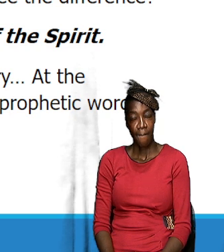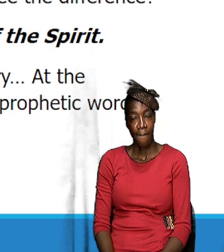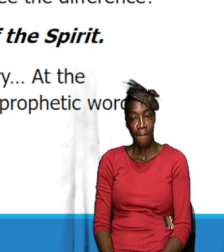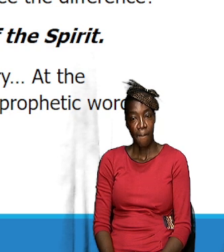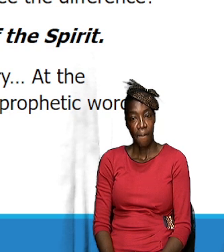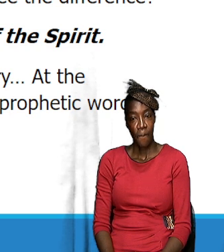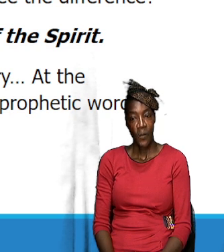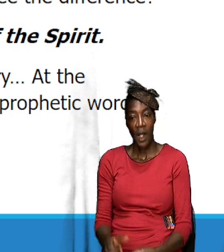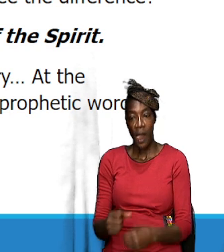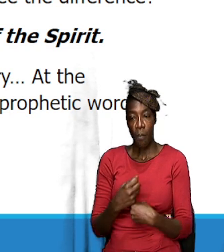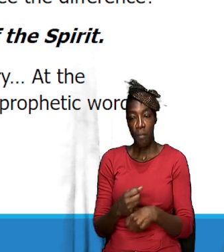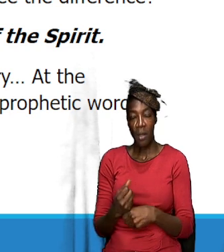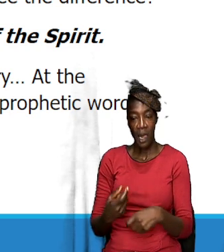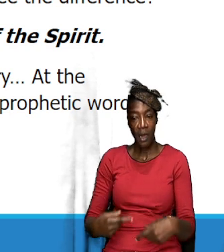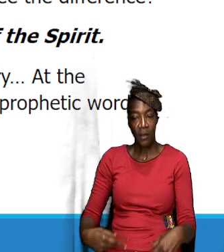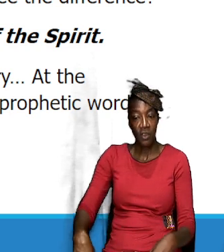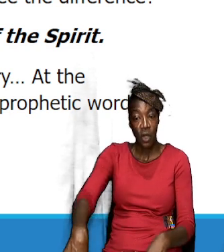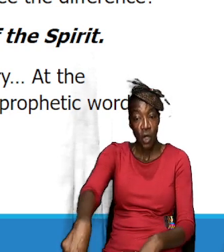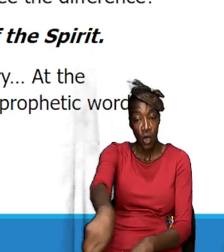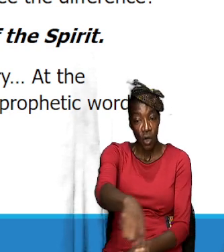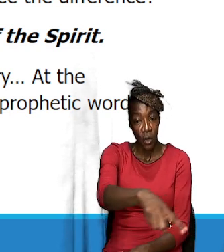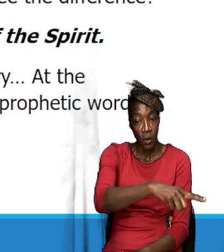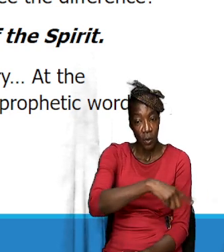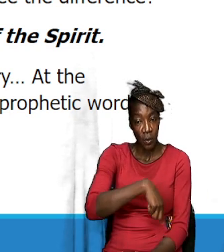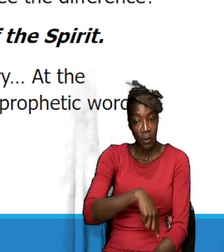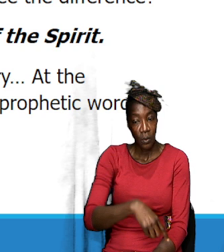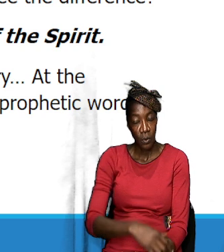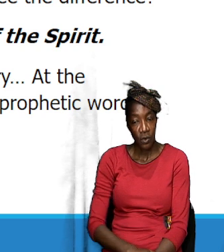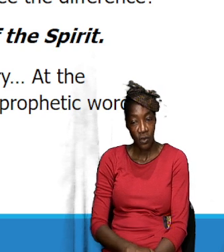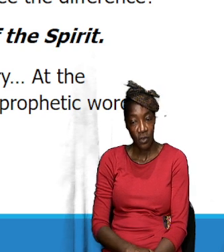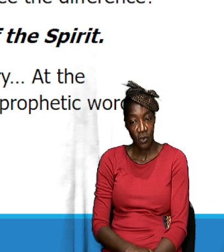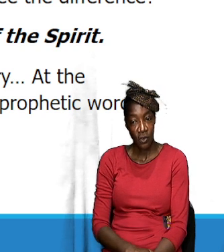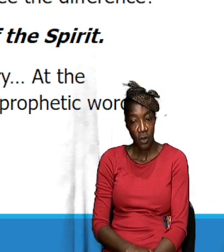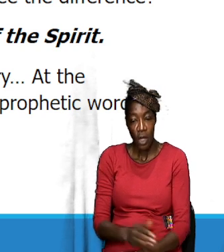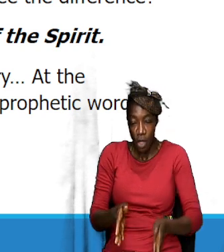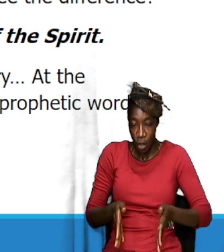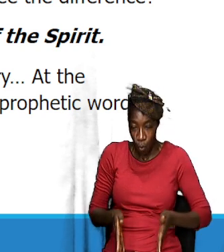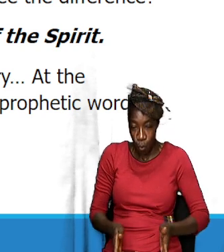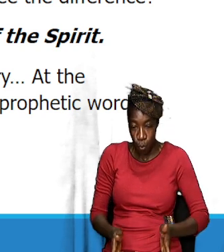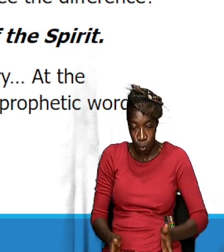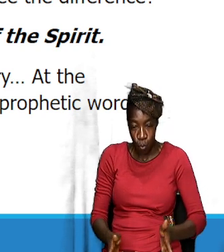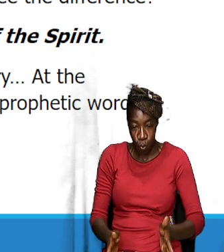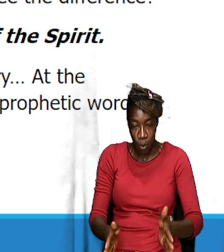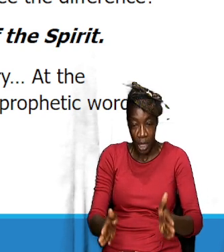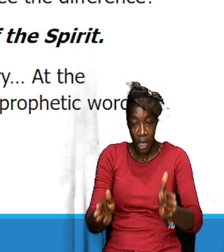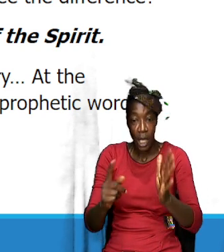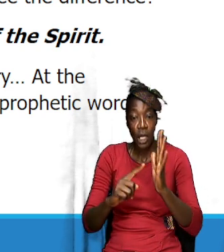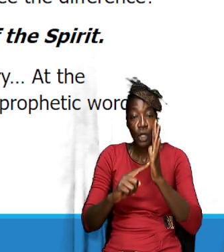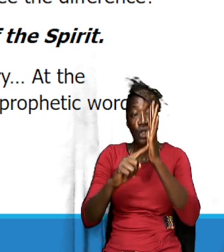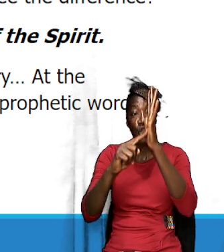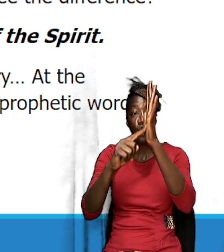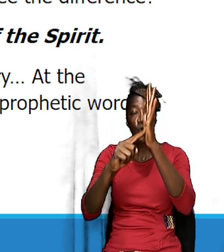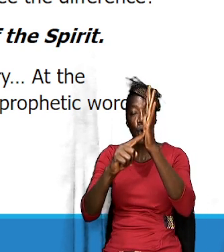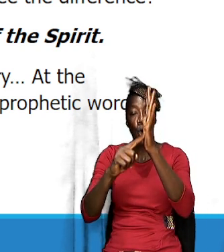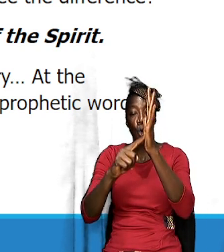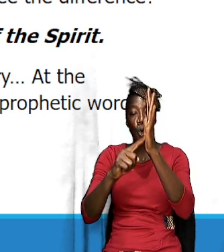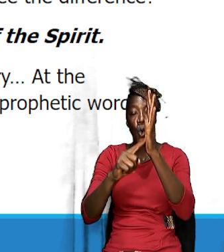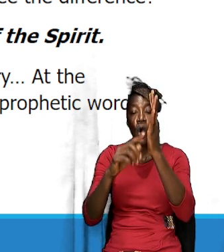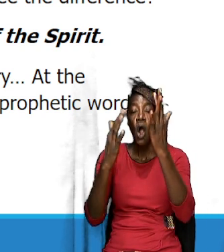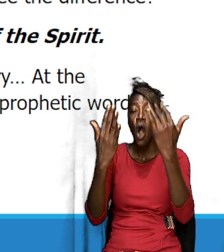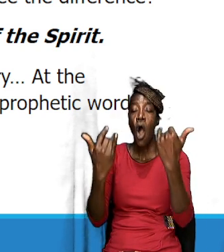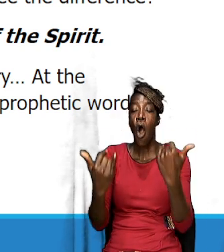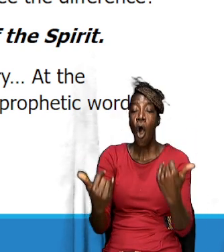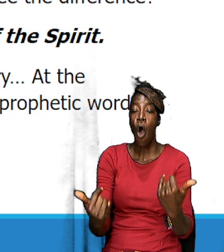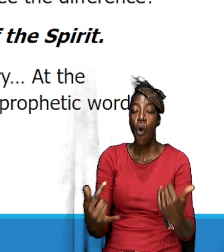us, give us, you know, the, the path. It, it shows us how we are to operate.